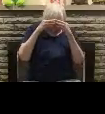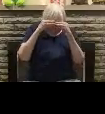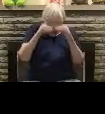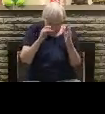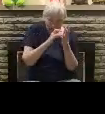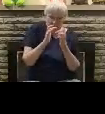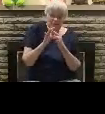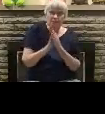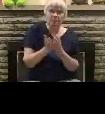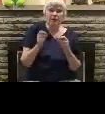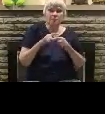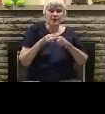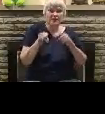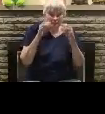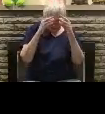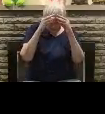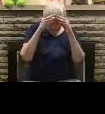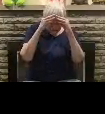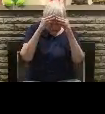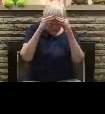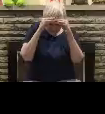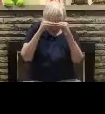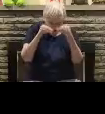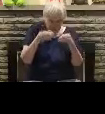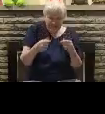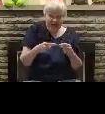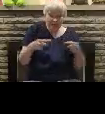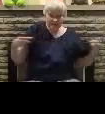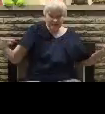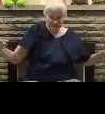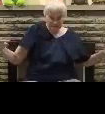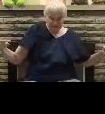bring upon themselves swift destruction.